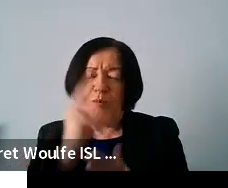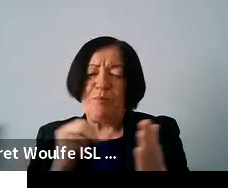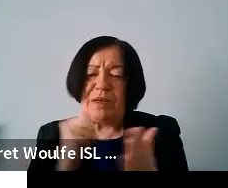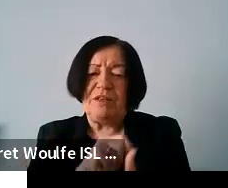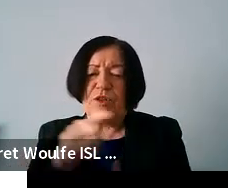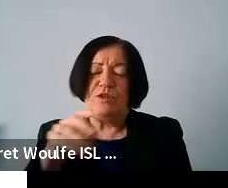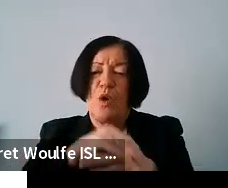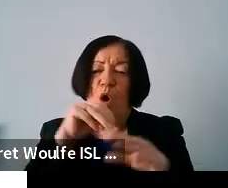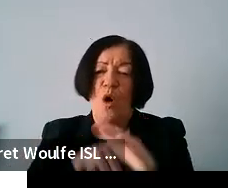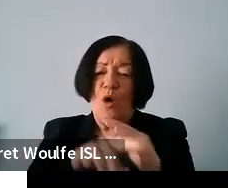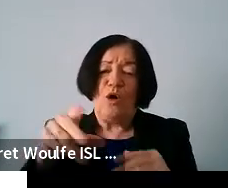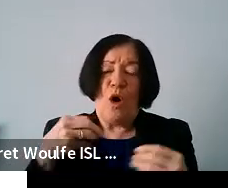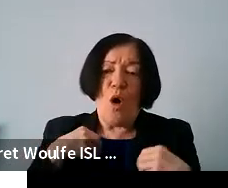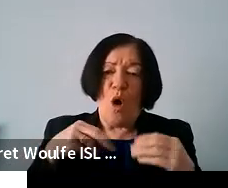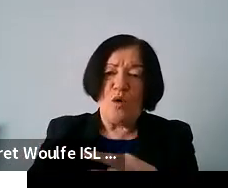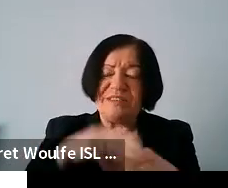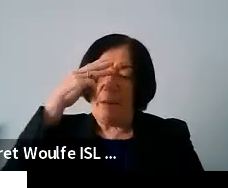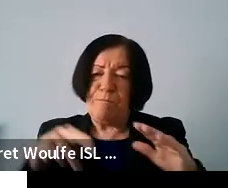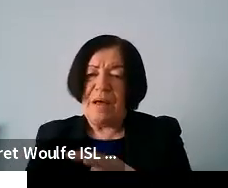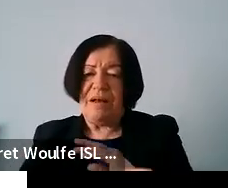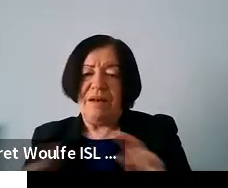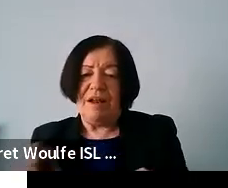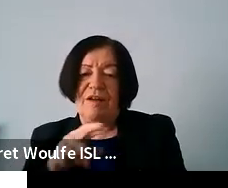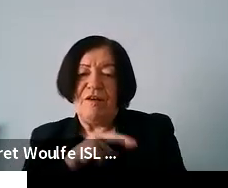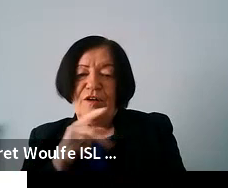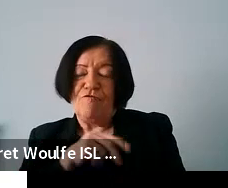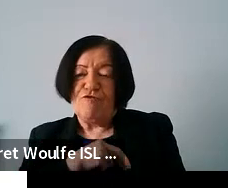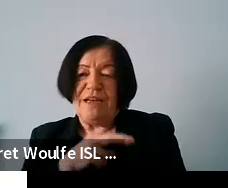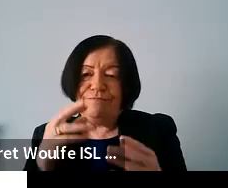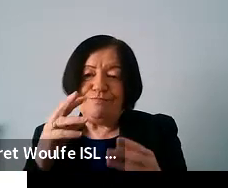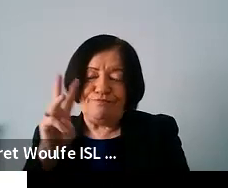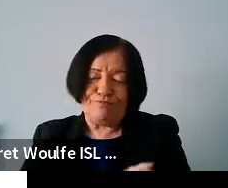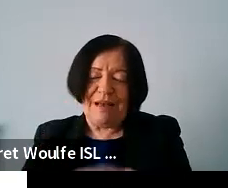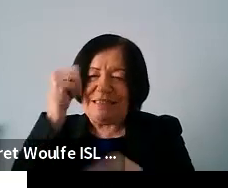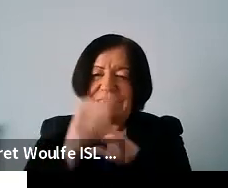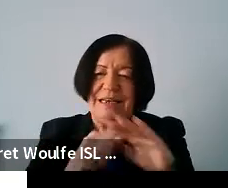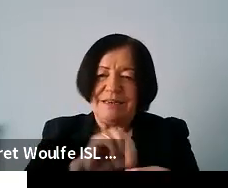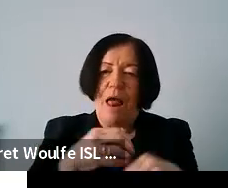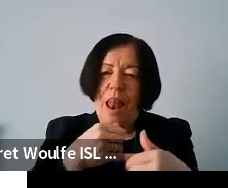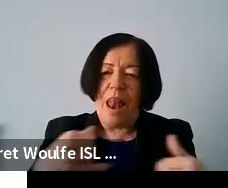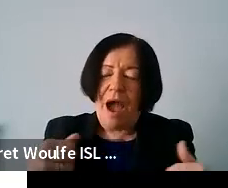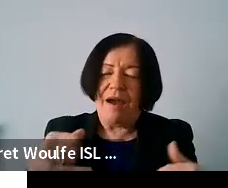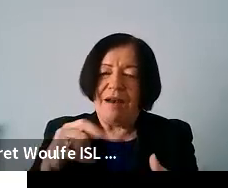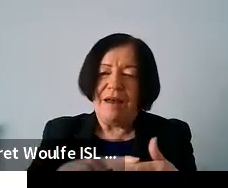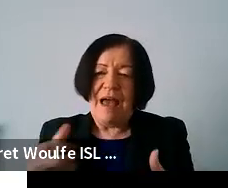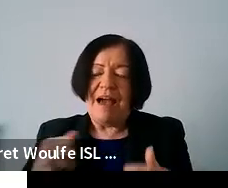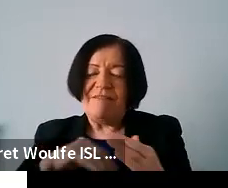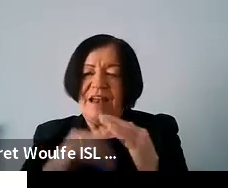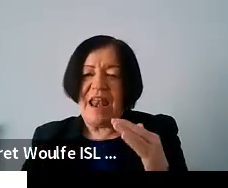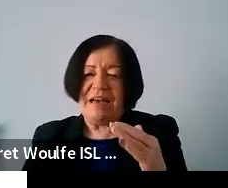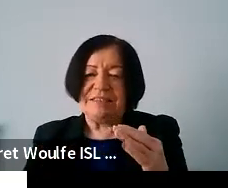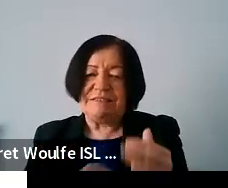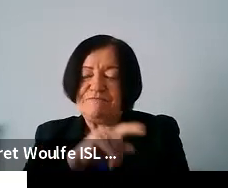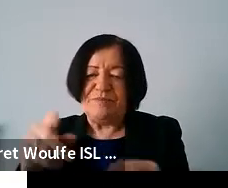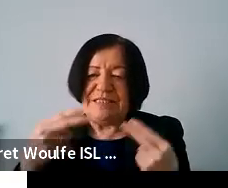those with older owners and managers tend to not be so proficient online and have less um online um facilities